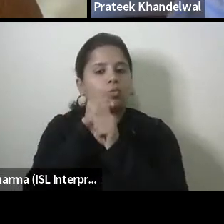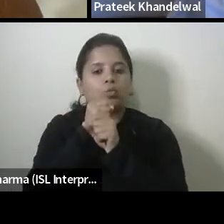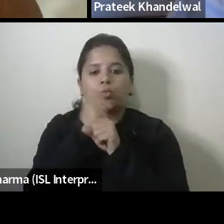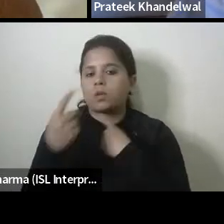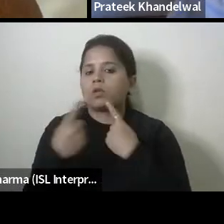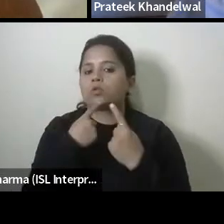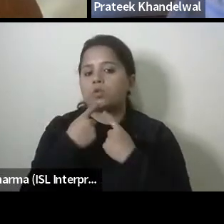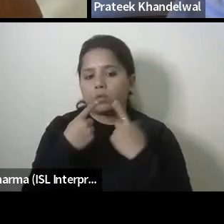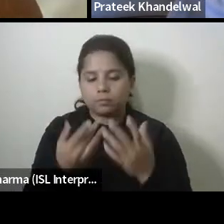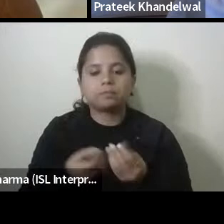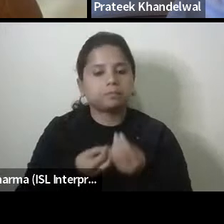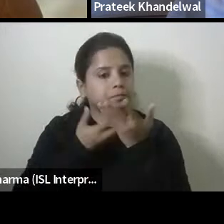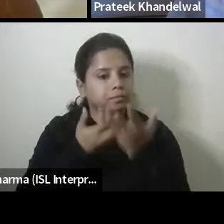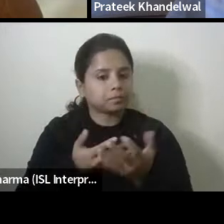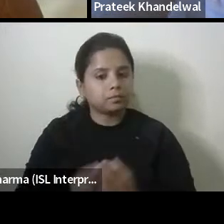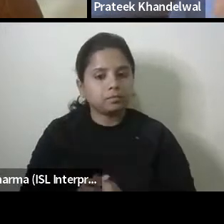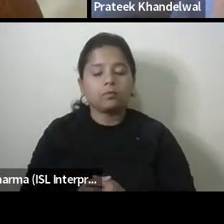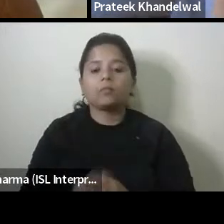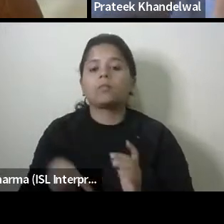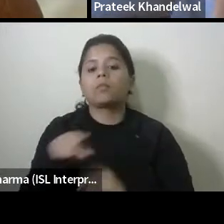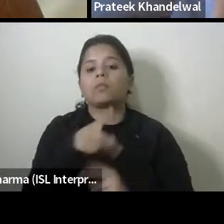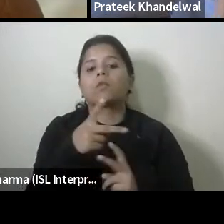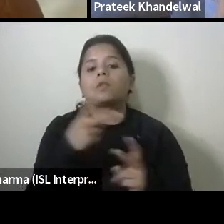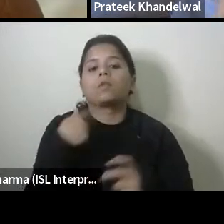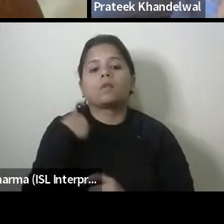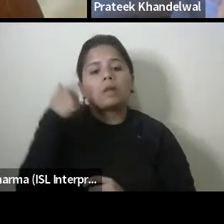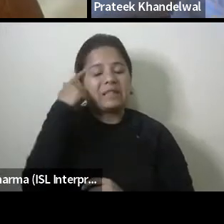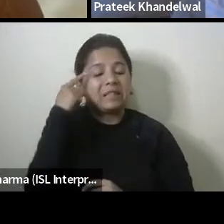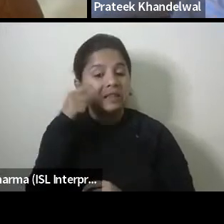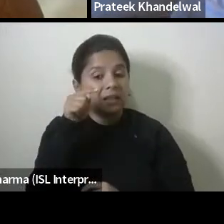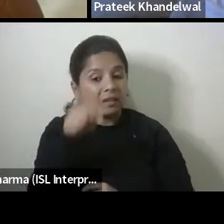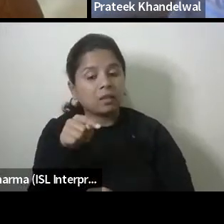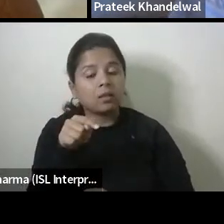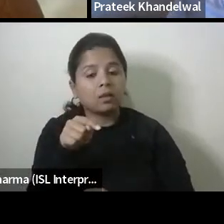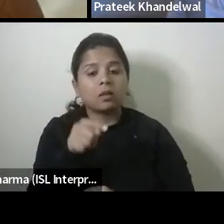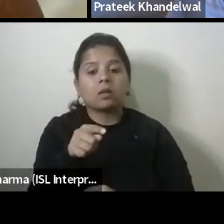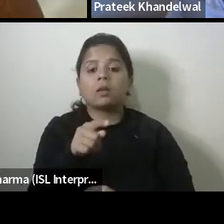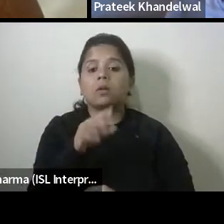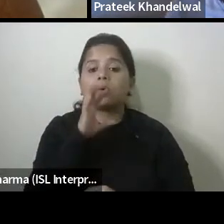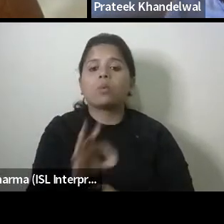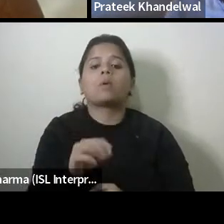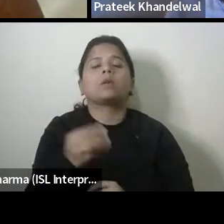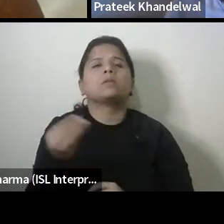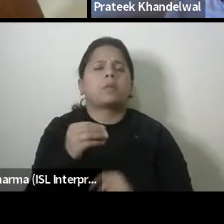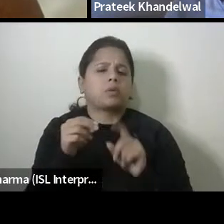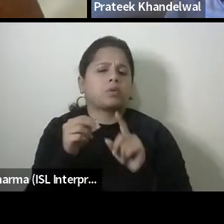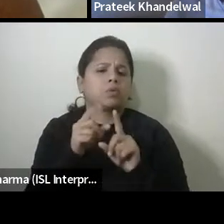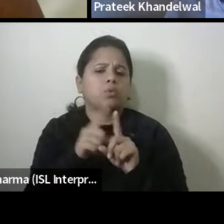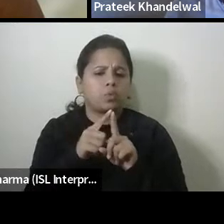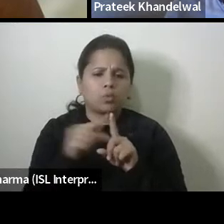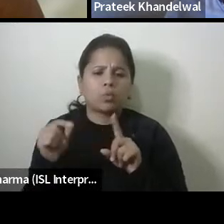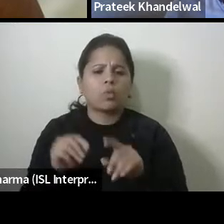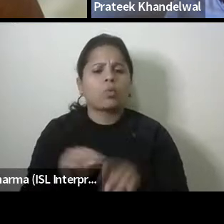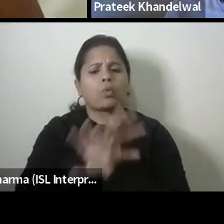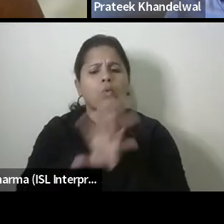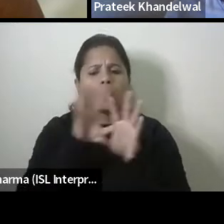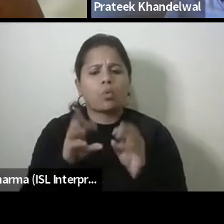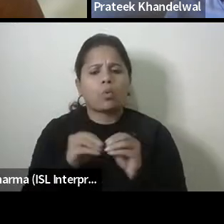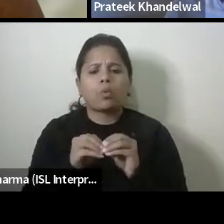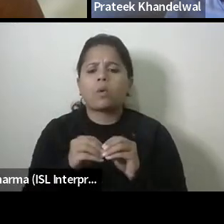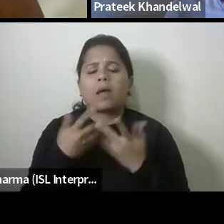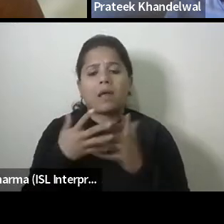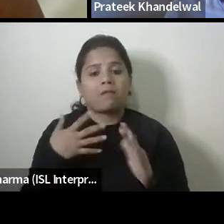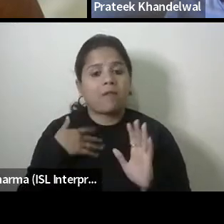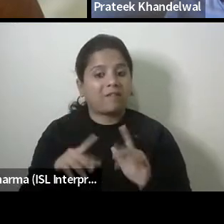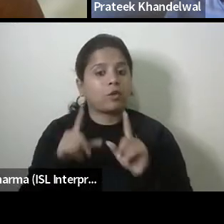um in in new debate they actually uh did um you know like uh everything by the way whatever we're